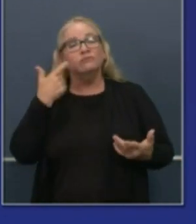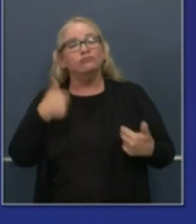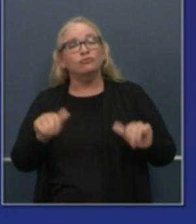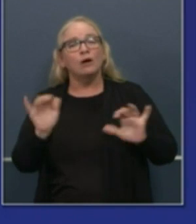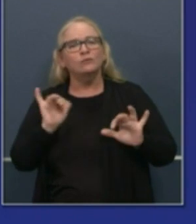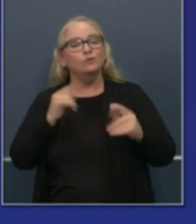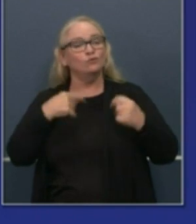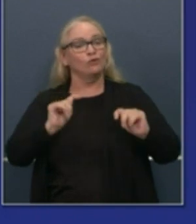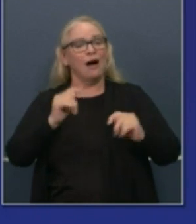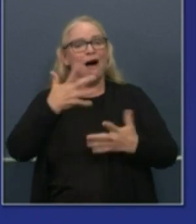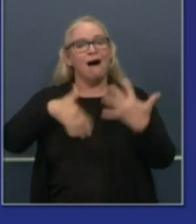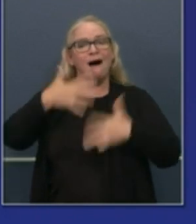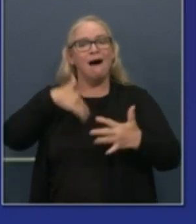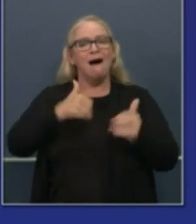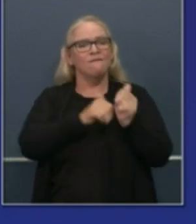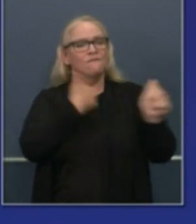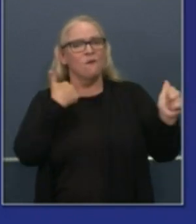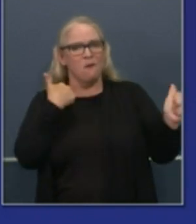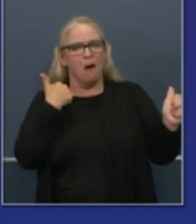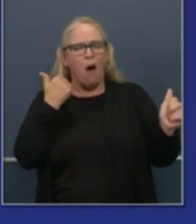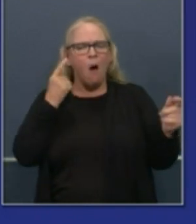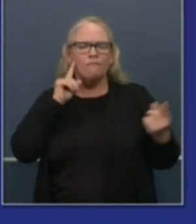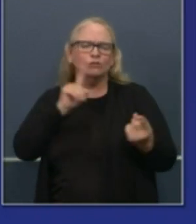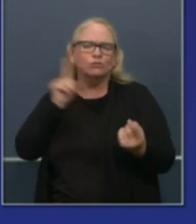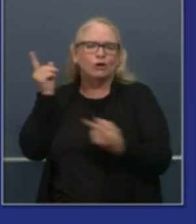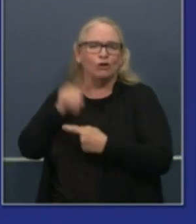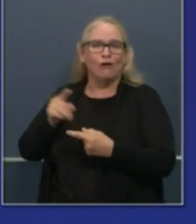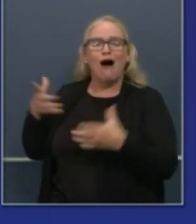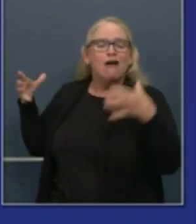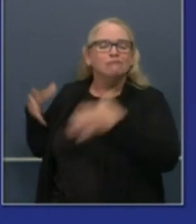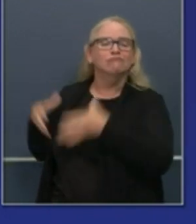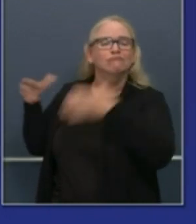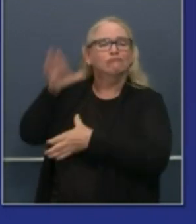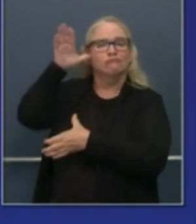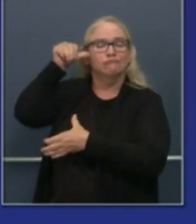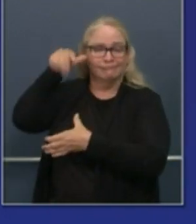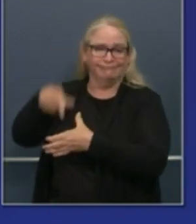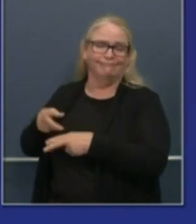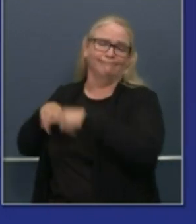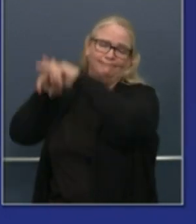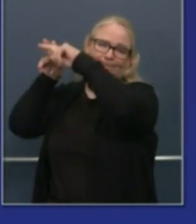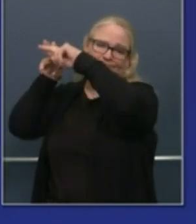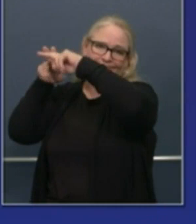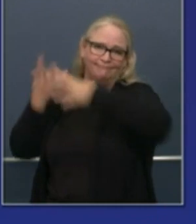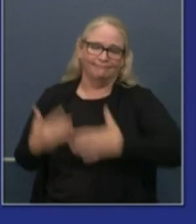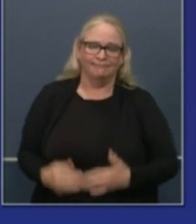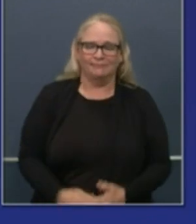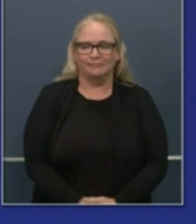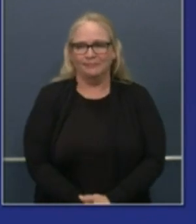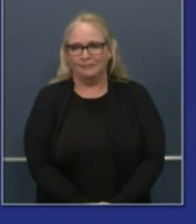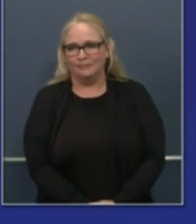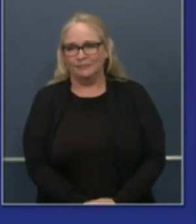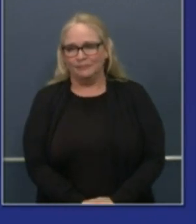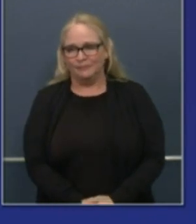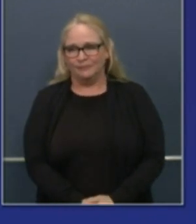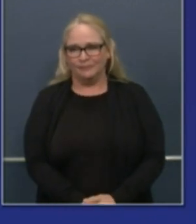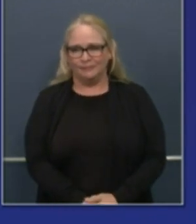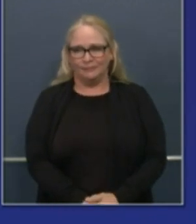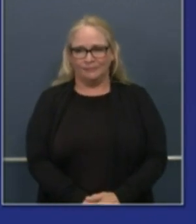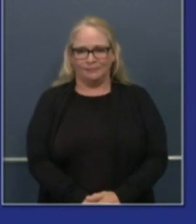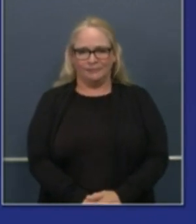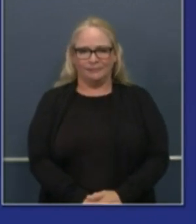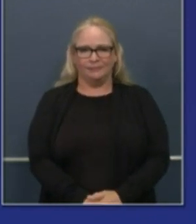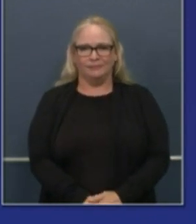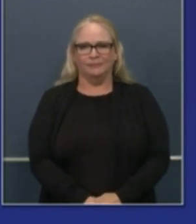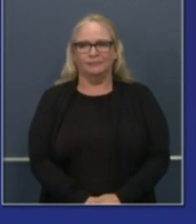reduction in the likelihood of seeing others contact the disease and of course